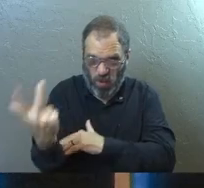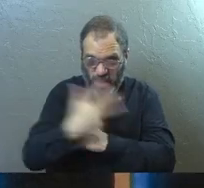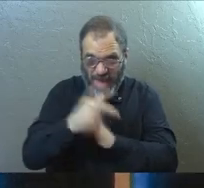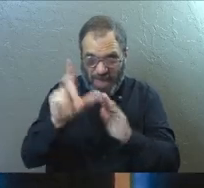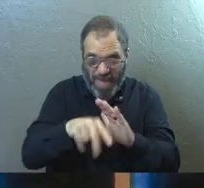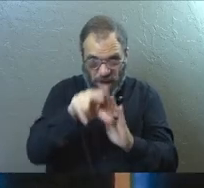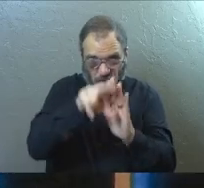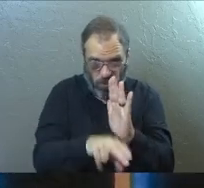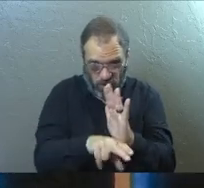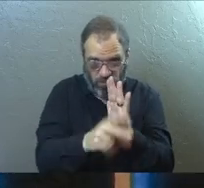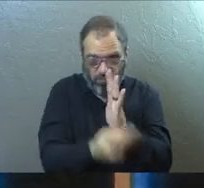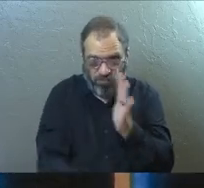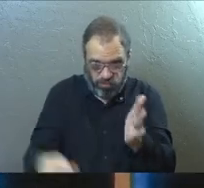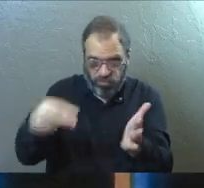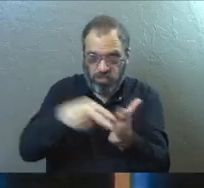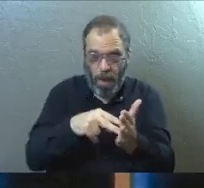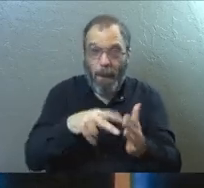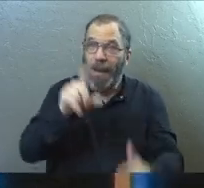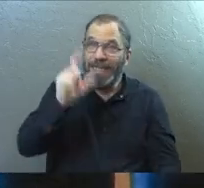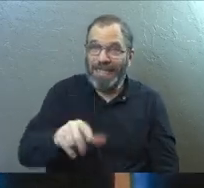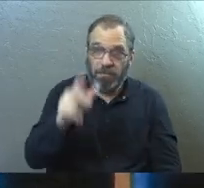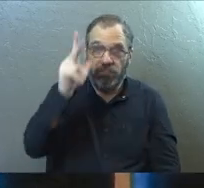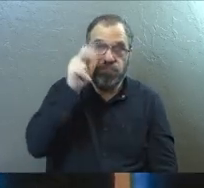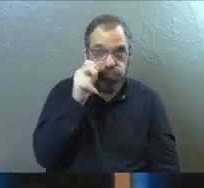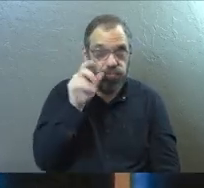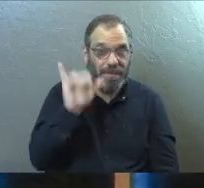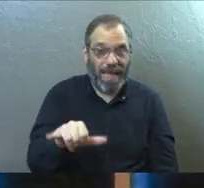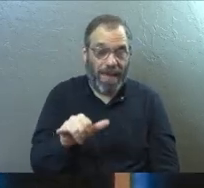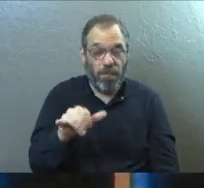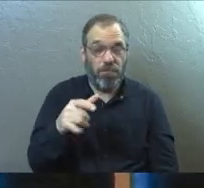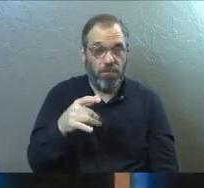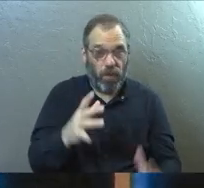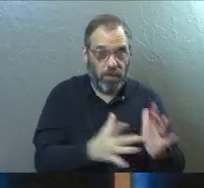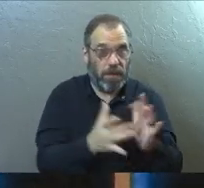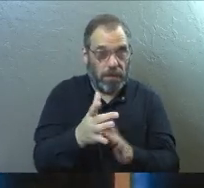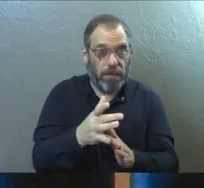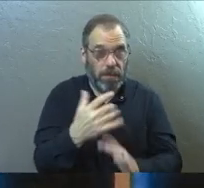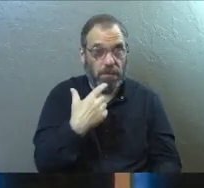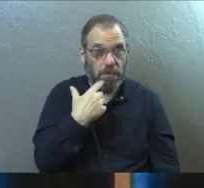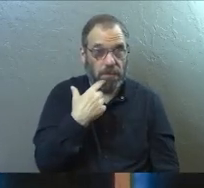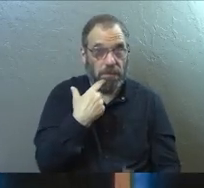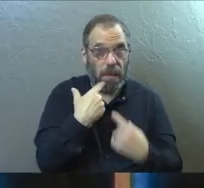days later. And if somebody did that, we need to listen seriously to what he had to say.